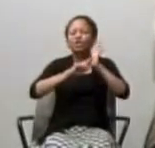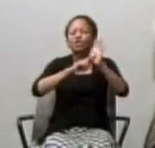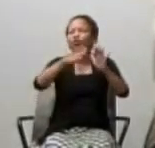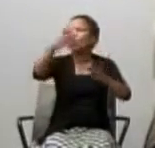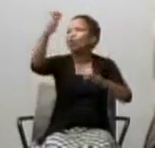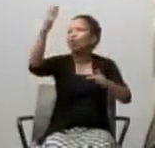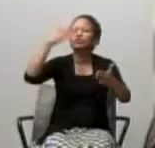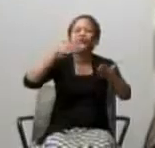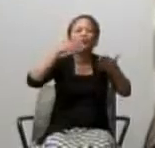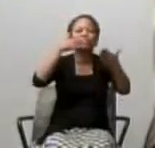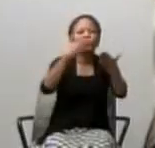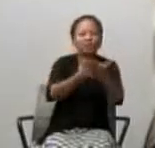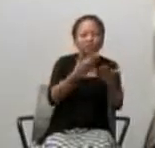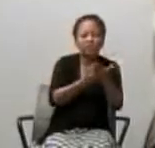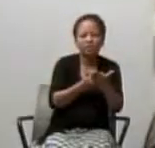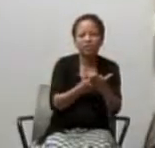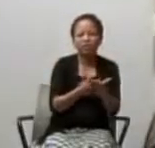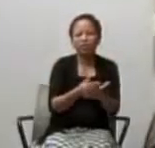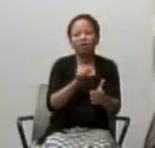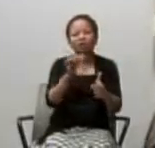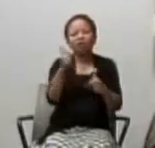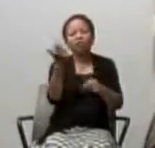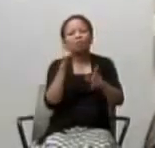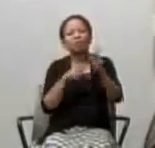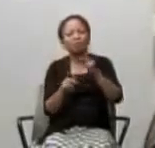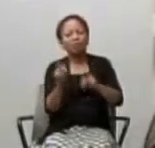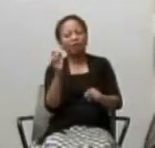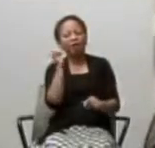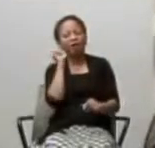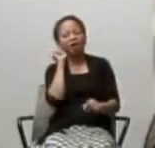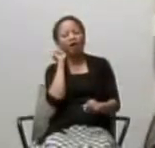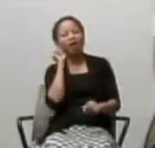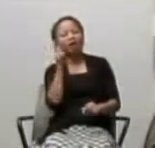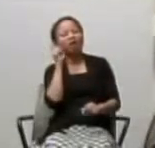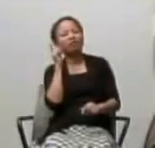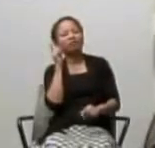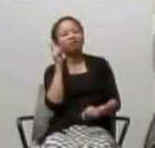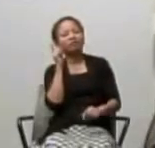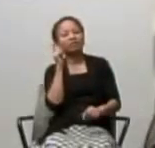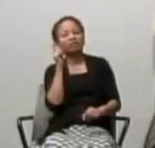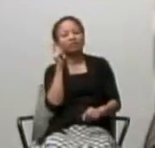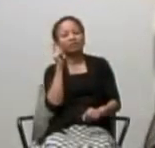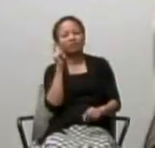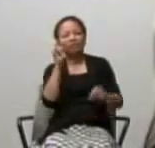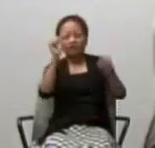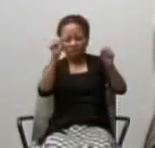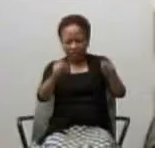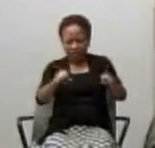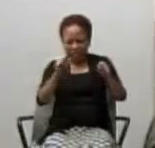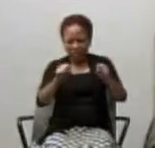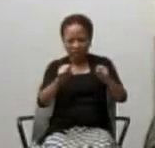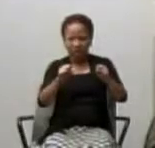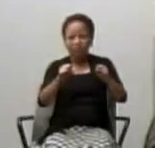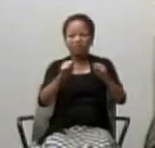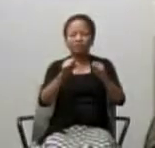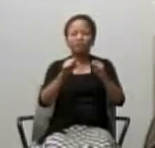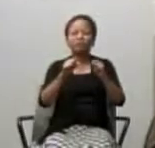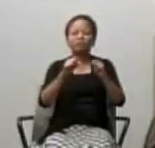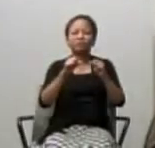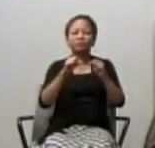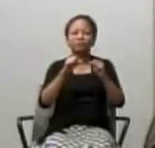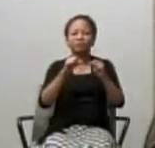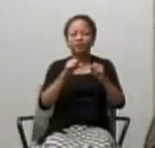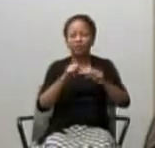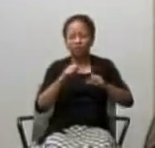Allow others to understand that they can be. And yes, as we see in the early church the